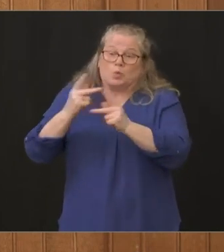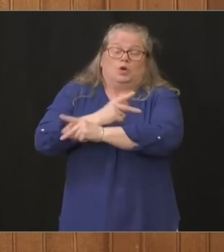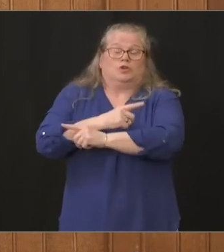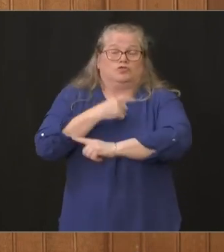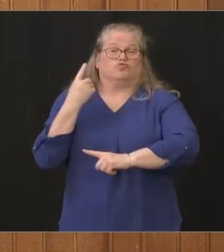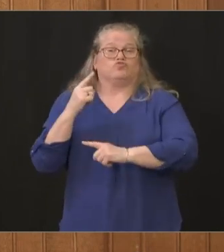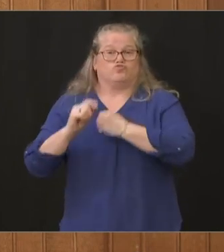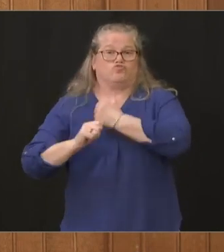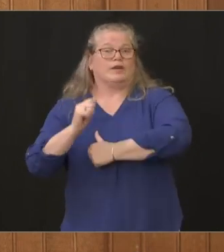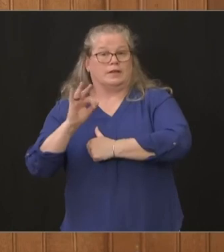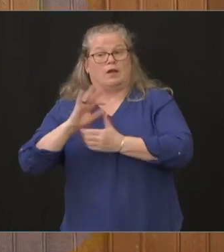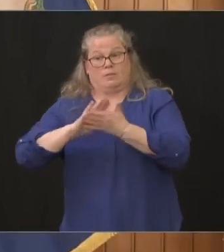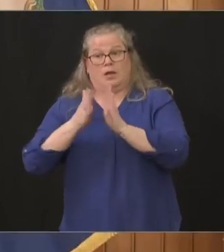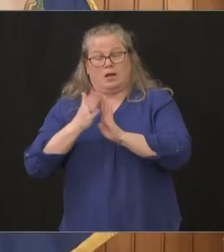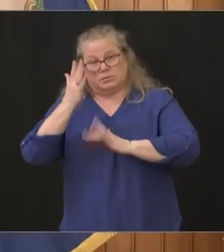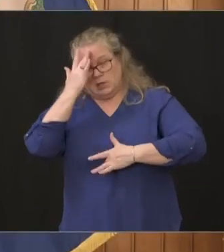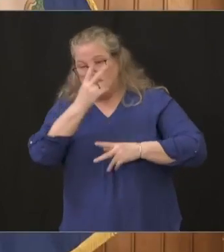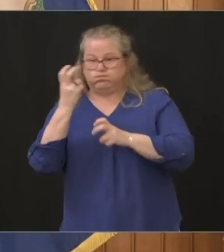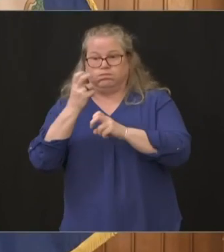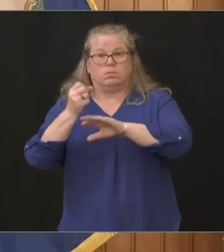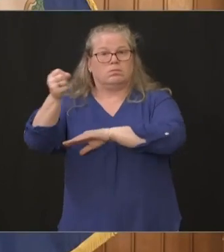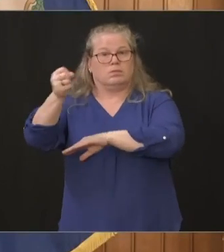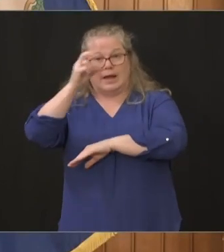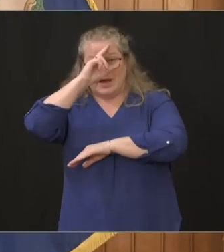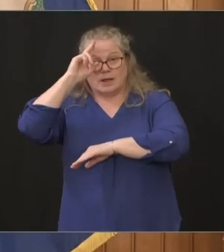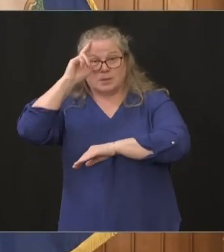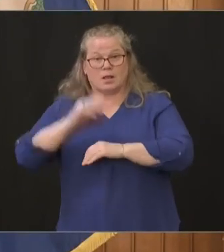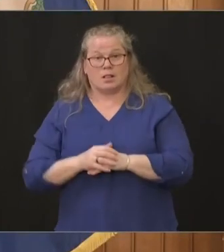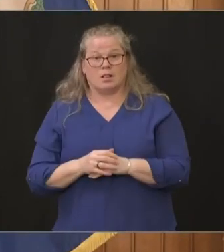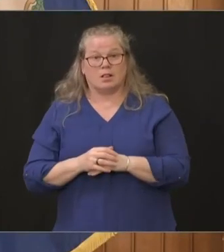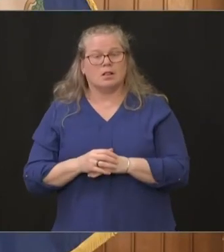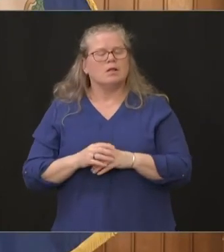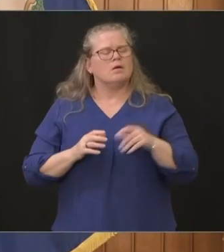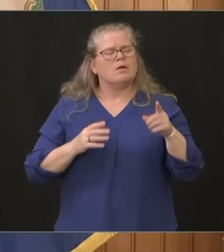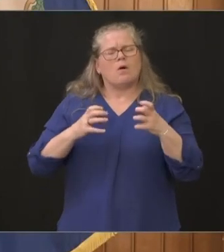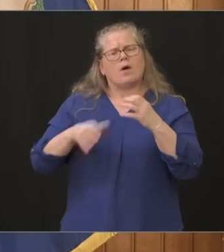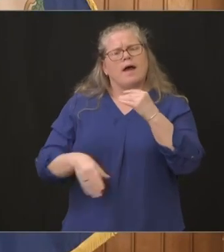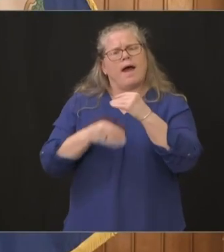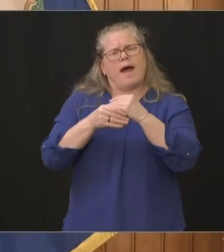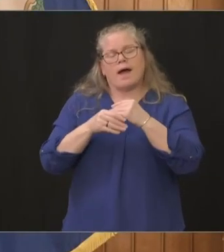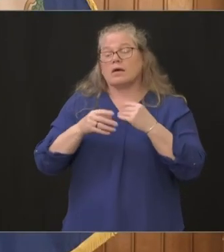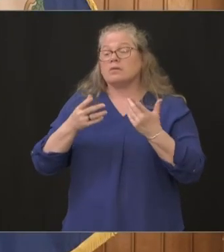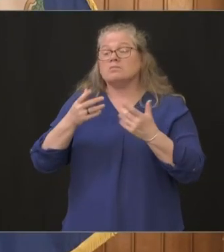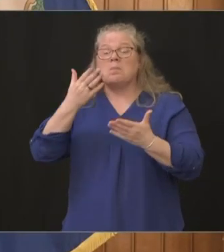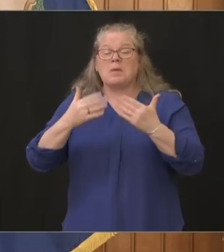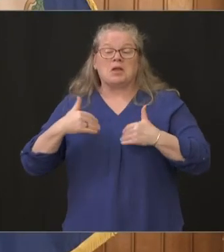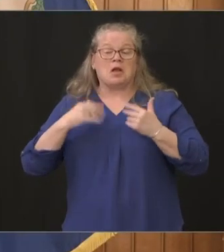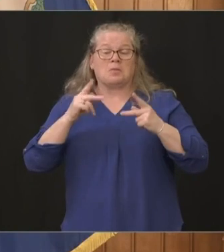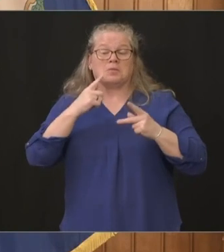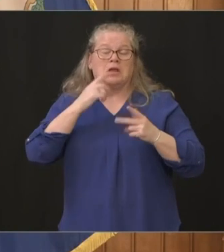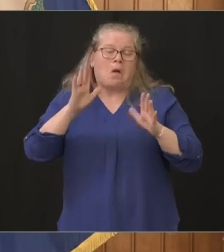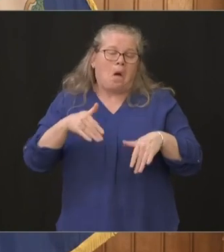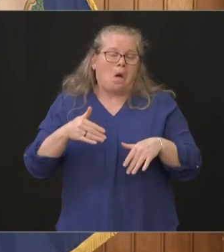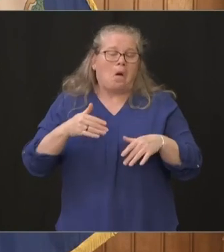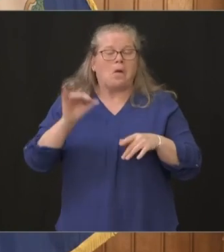say what that means to me is um for those young people that say hey i may be getting infected but it's a lot less likely that i'm going to